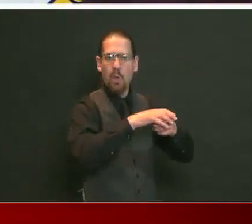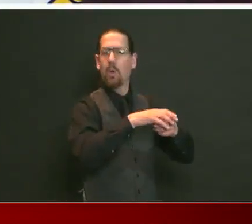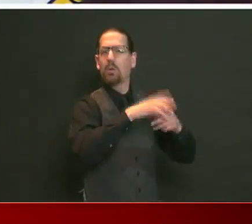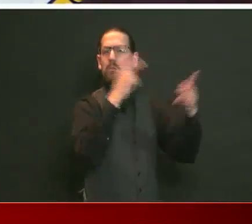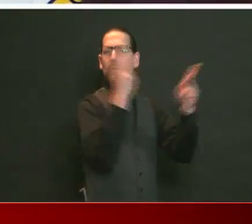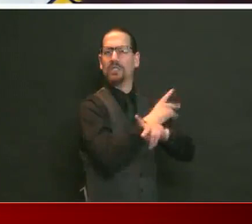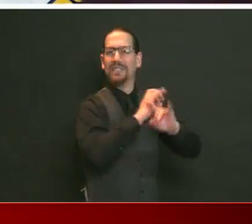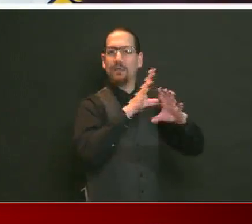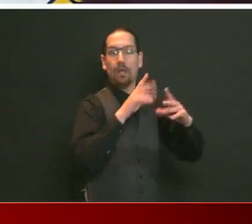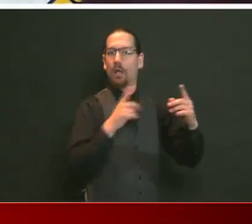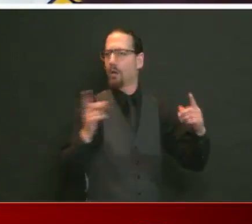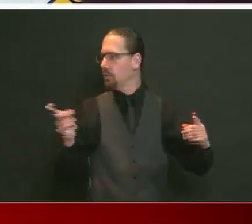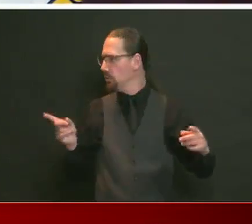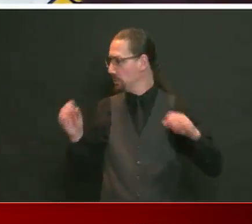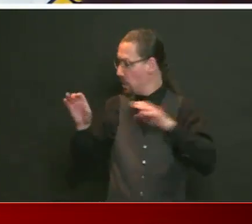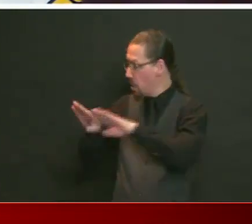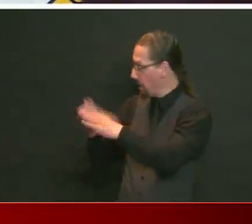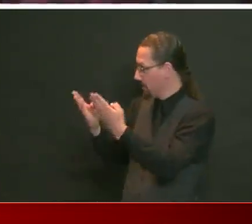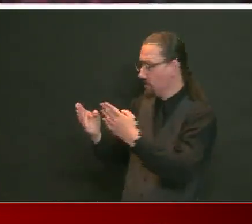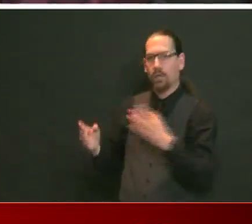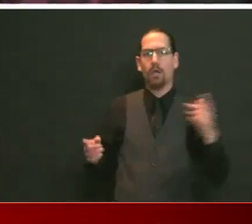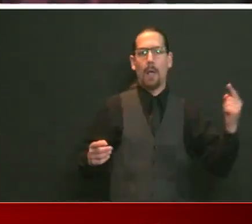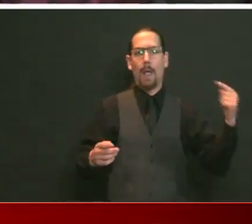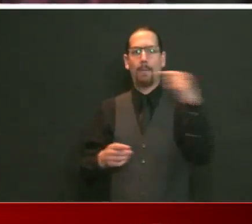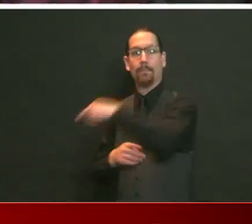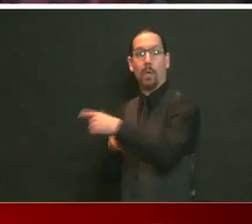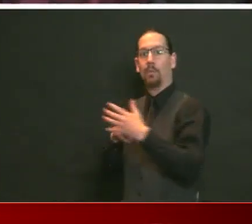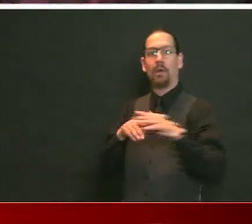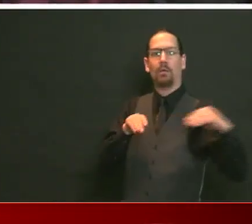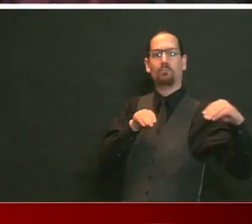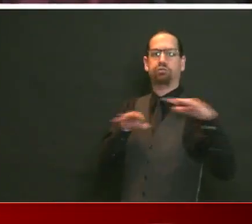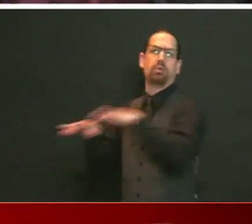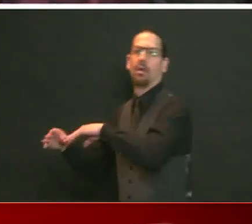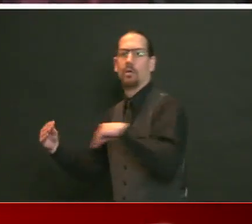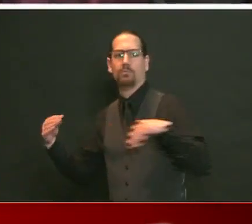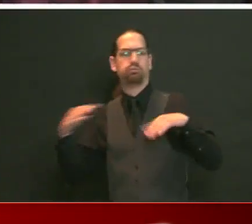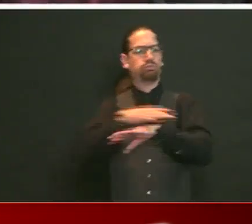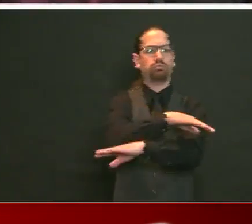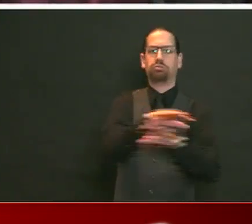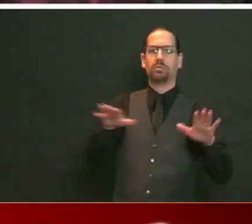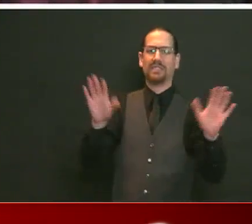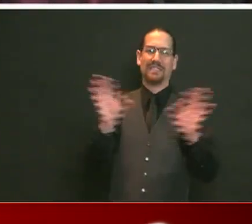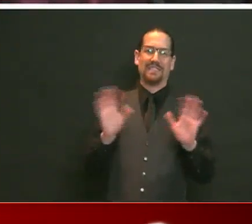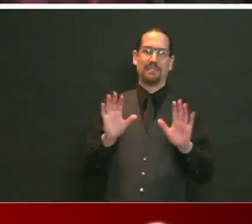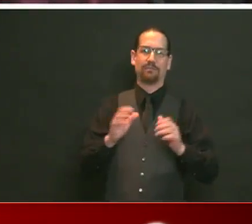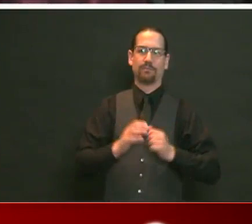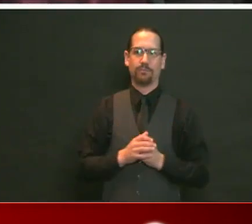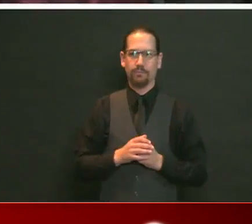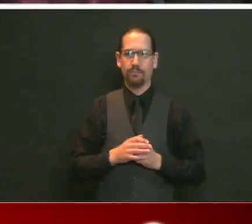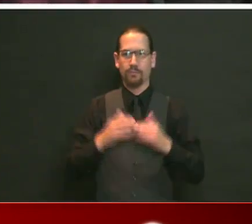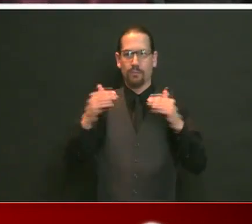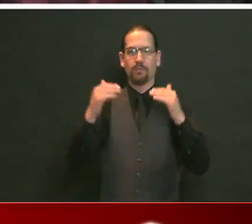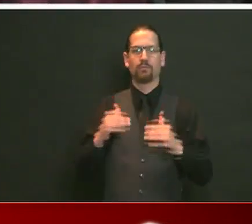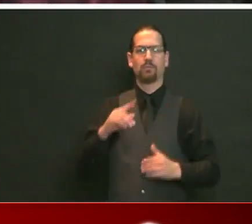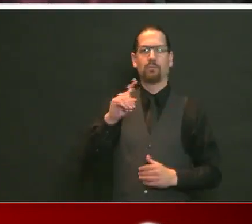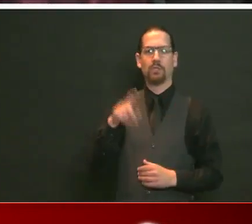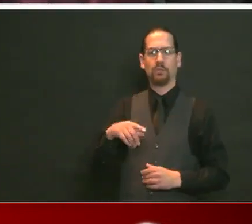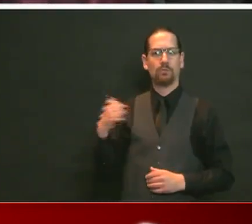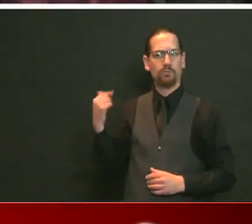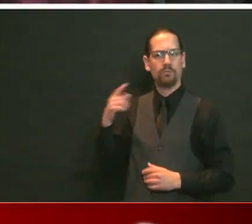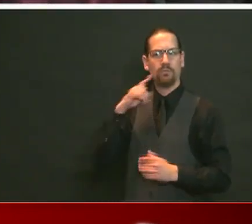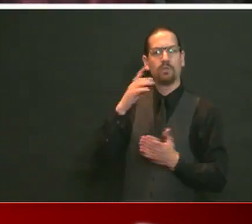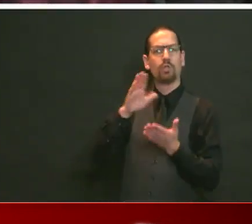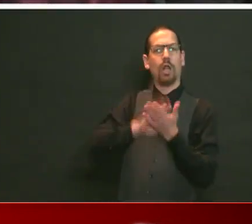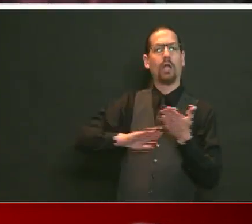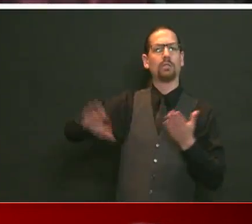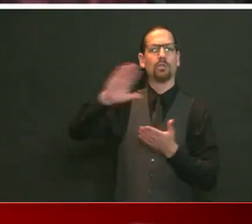all be healthier and we can all get back to work. Governor, at what point do colleges have to take responsibility for their students? So, as we know, a